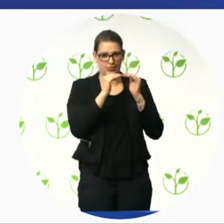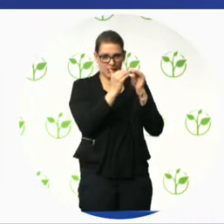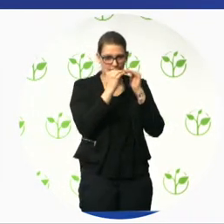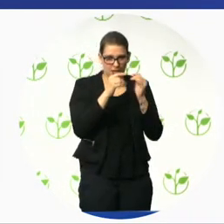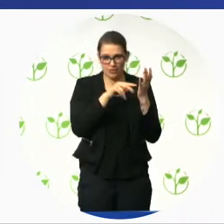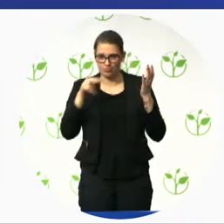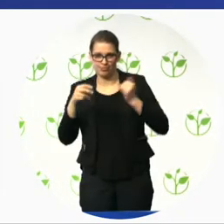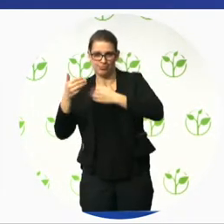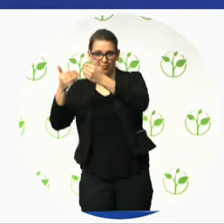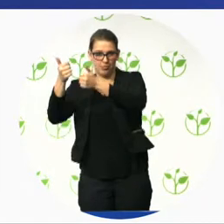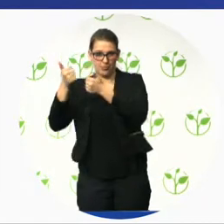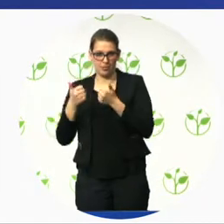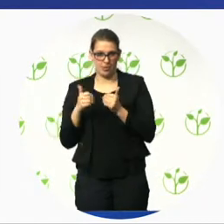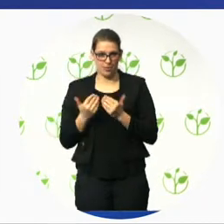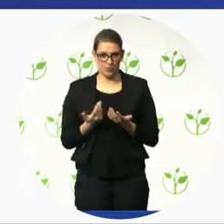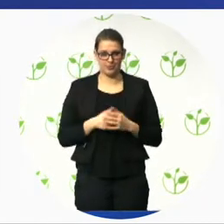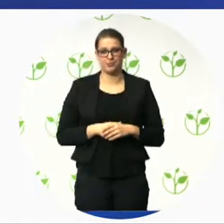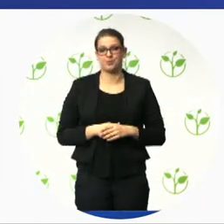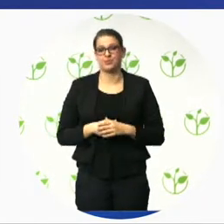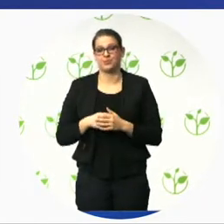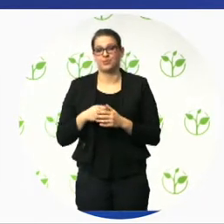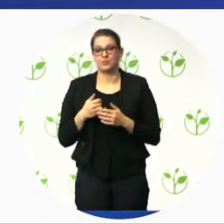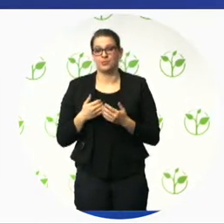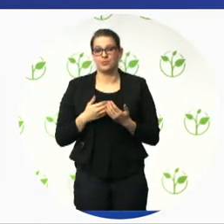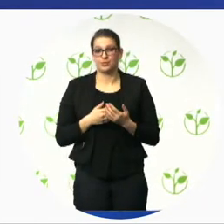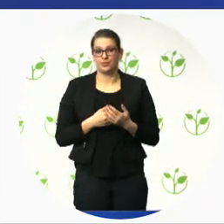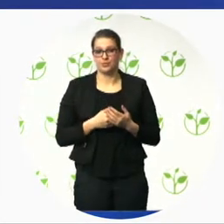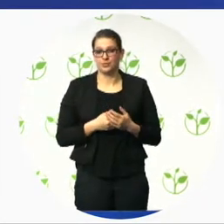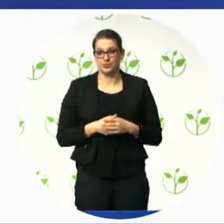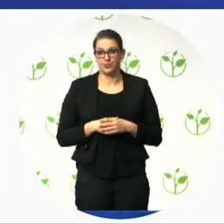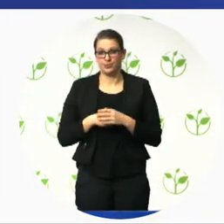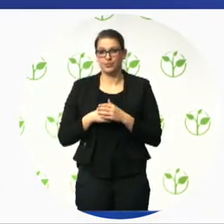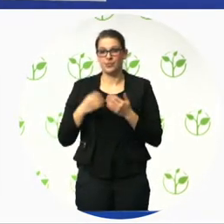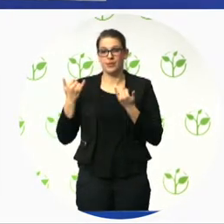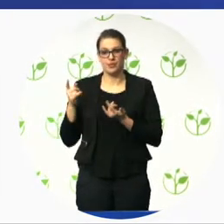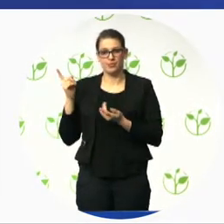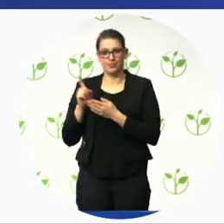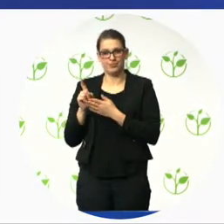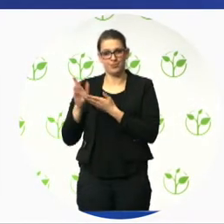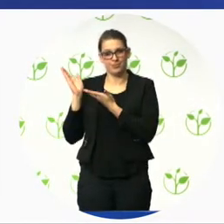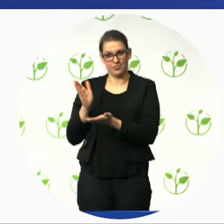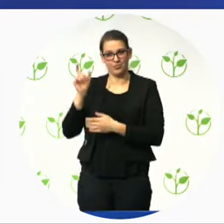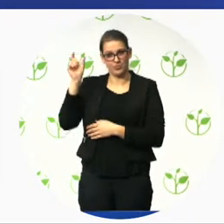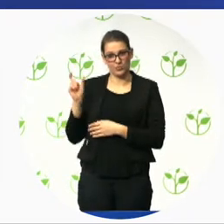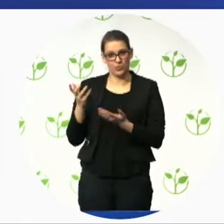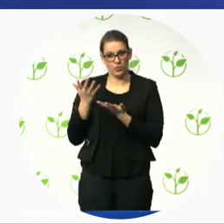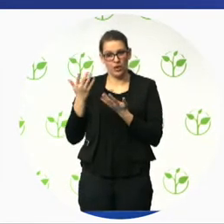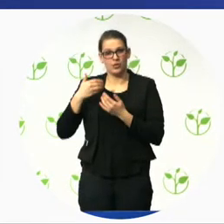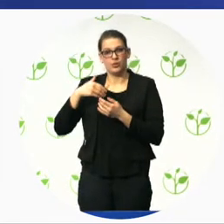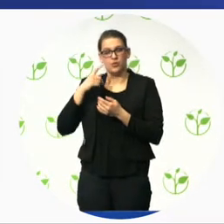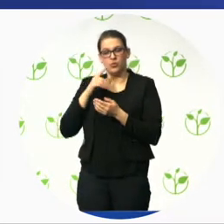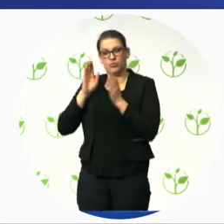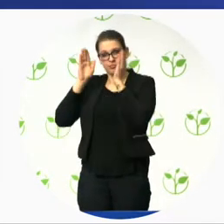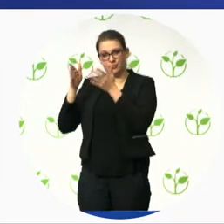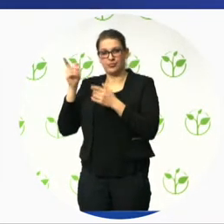the right session that we are in. That switched me from the other one. I'm wearing several hats here in front